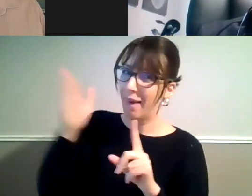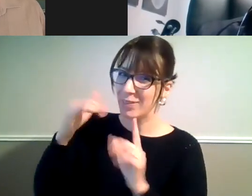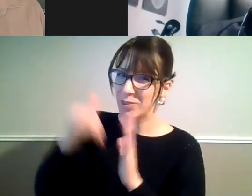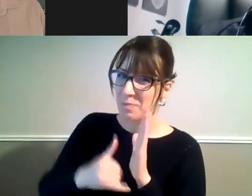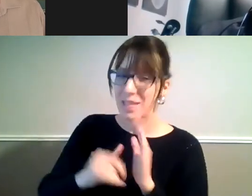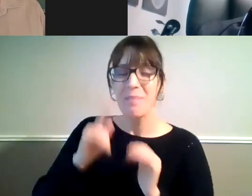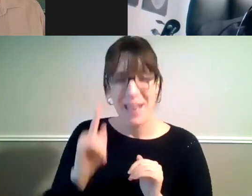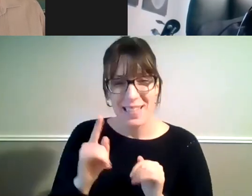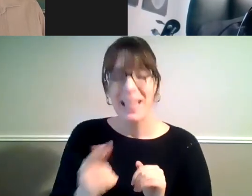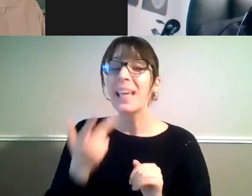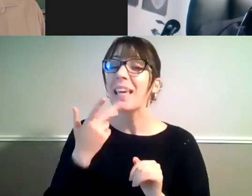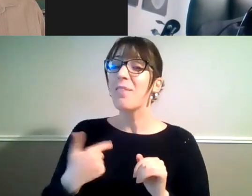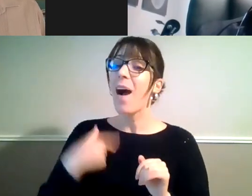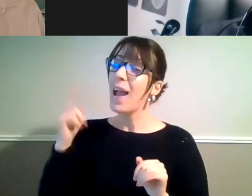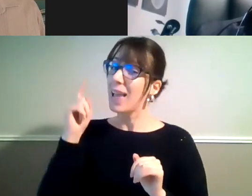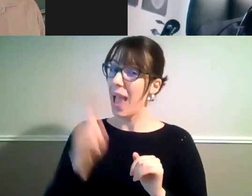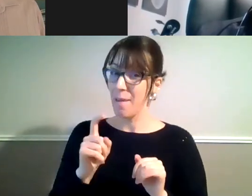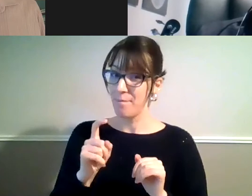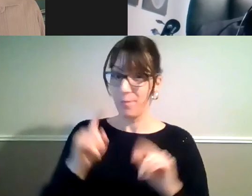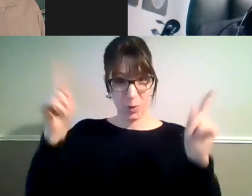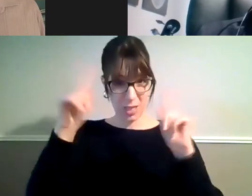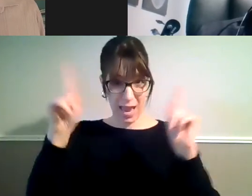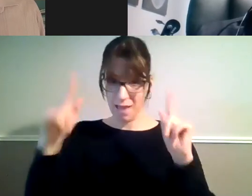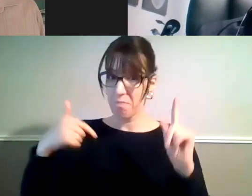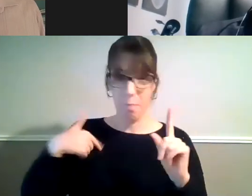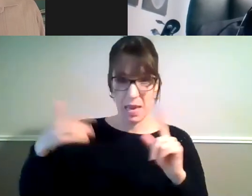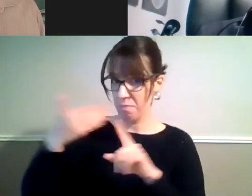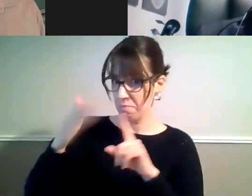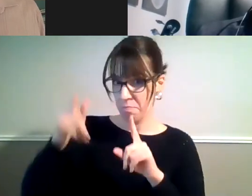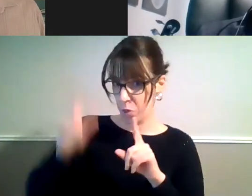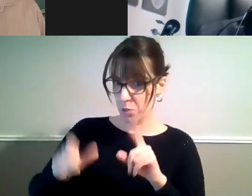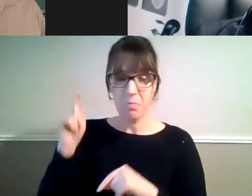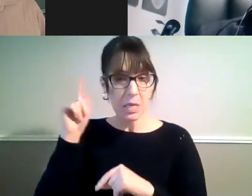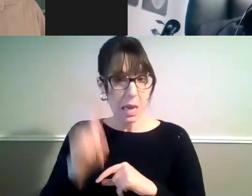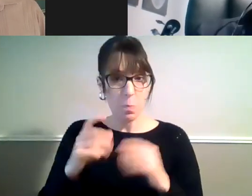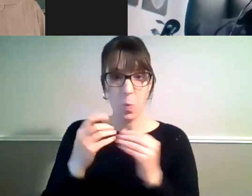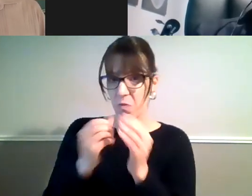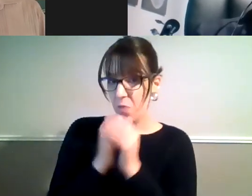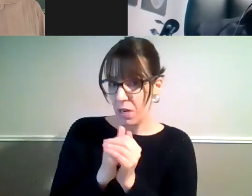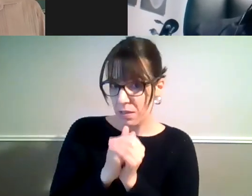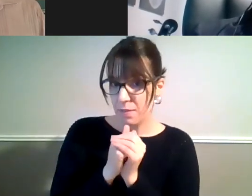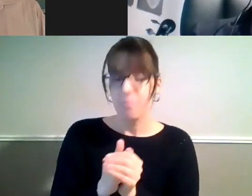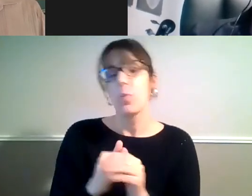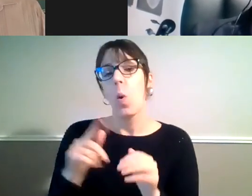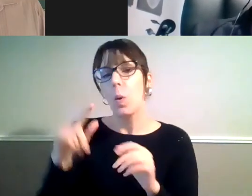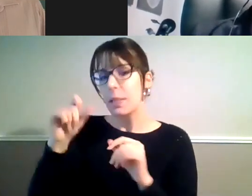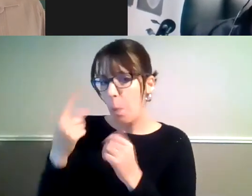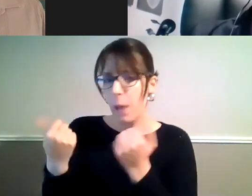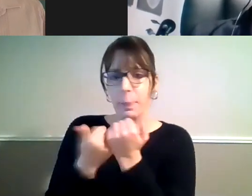to this seminar with a friend or someone has helped me to